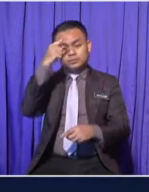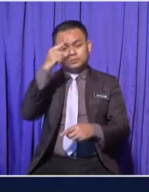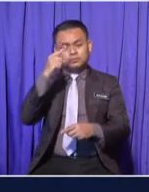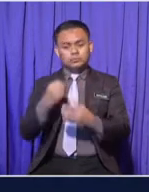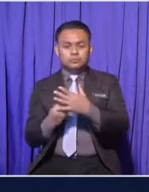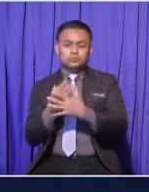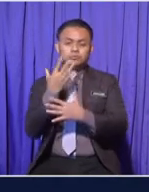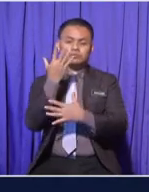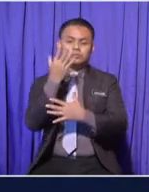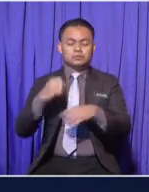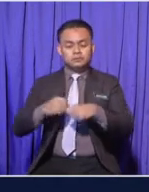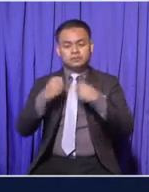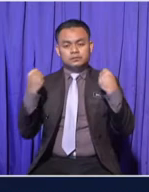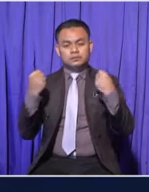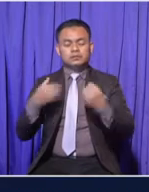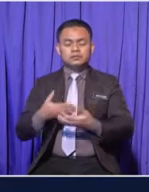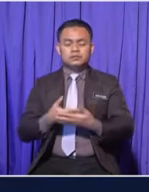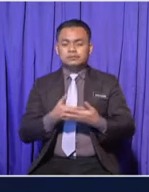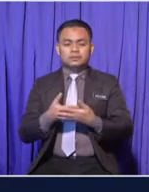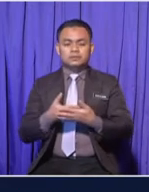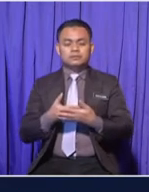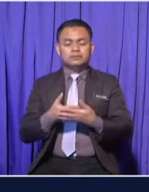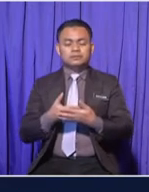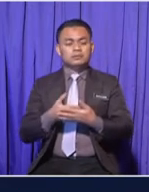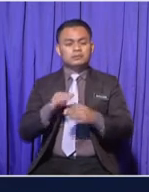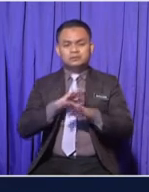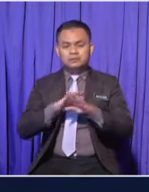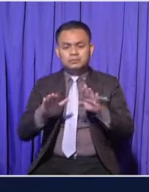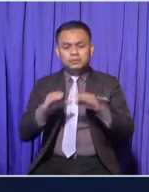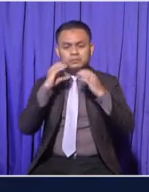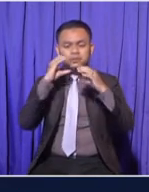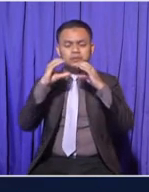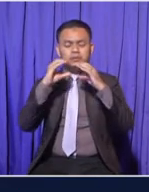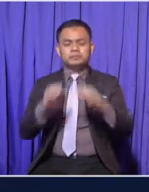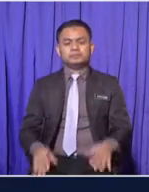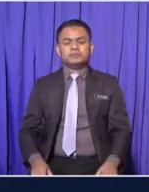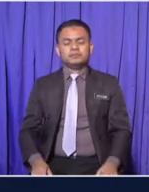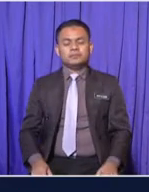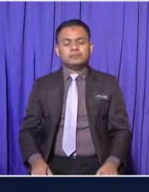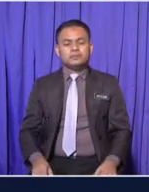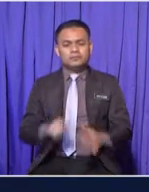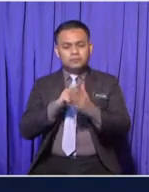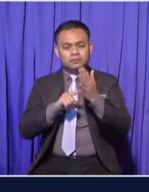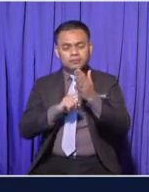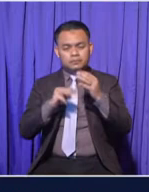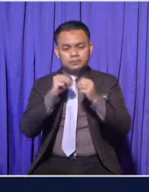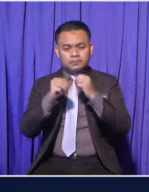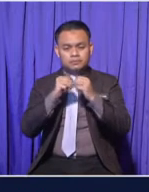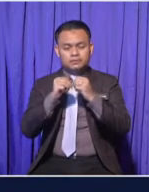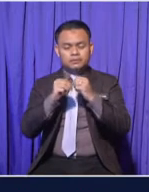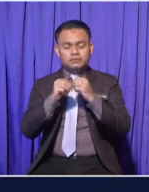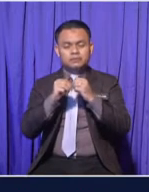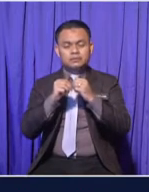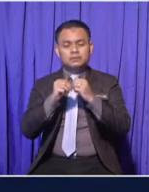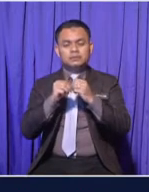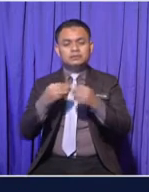Babies can't talk when something is wrong They will let